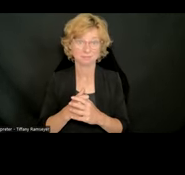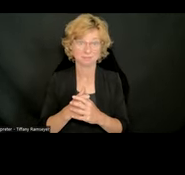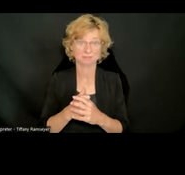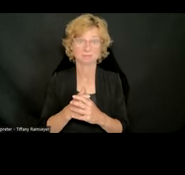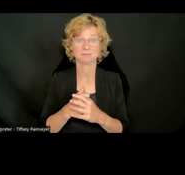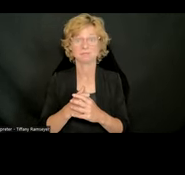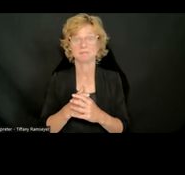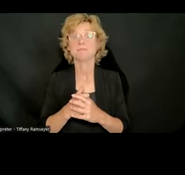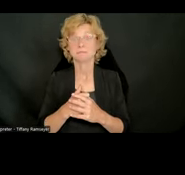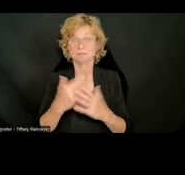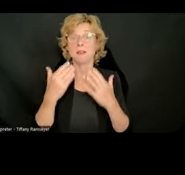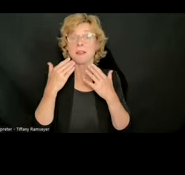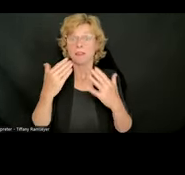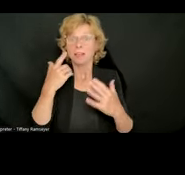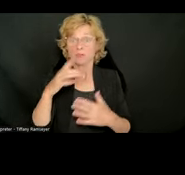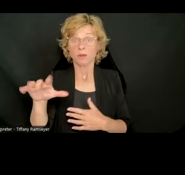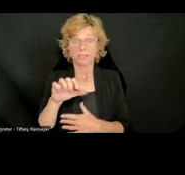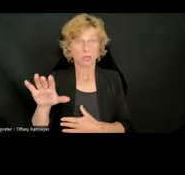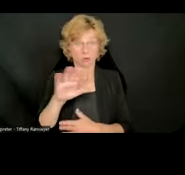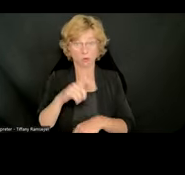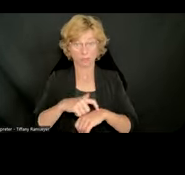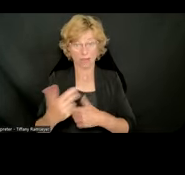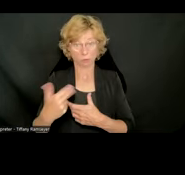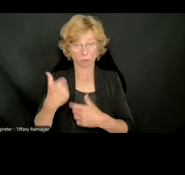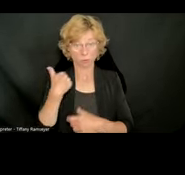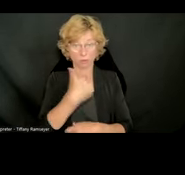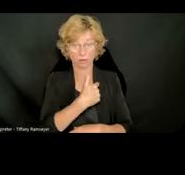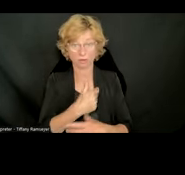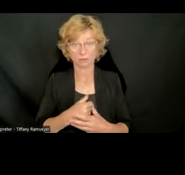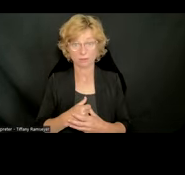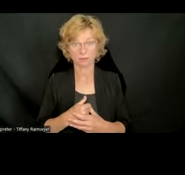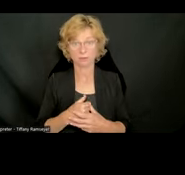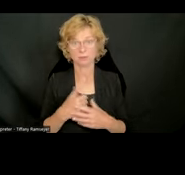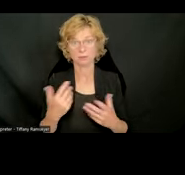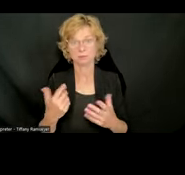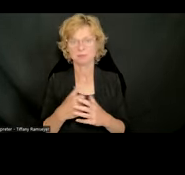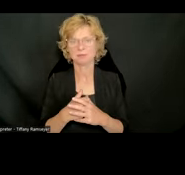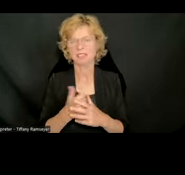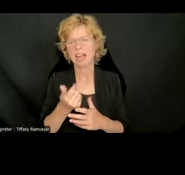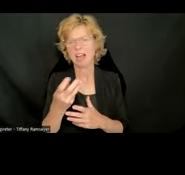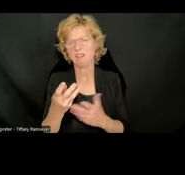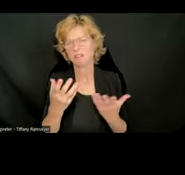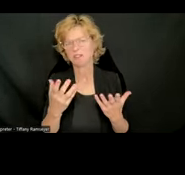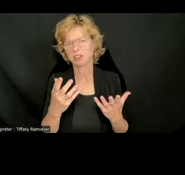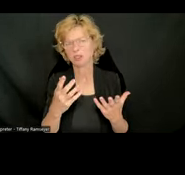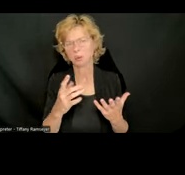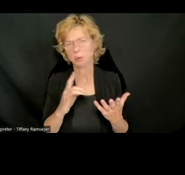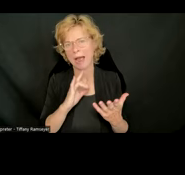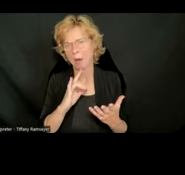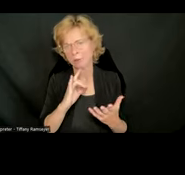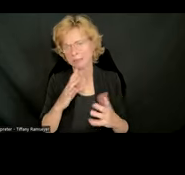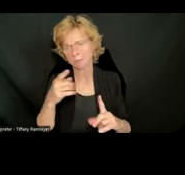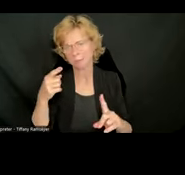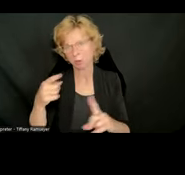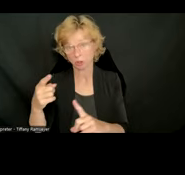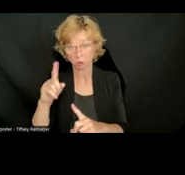Thank you so much for taking the time out of your day to join us. Just a few housekeeping points. You should be able to see an